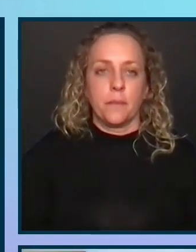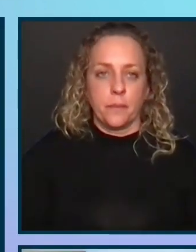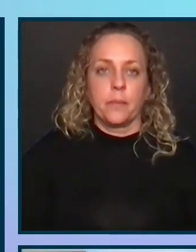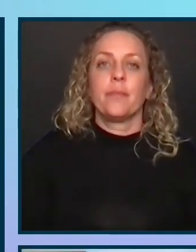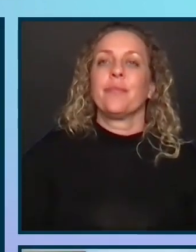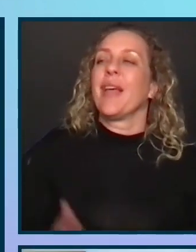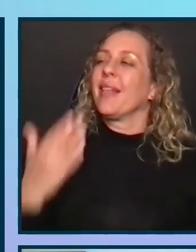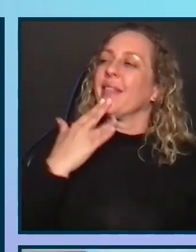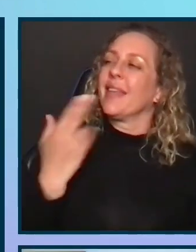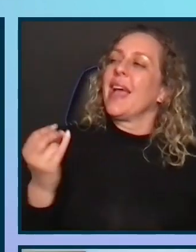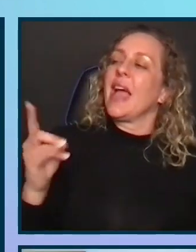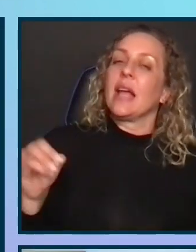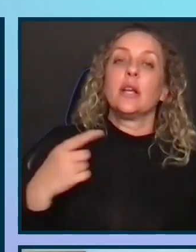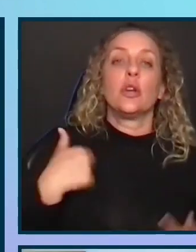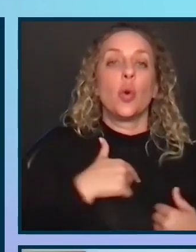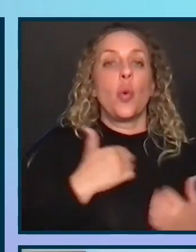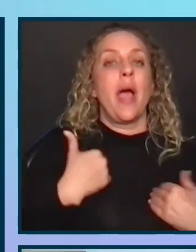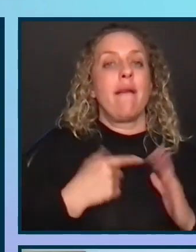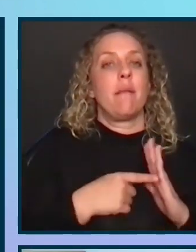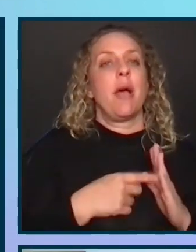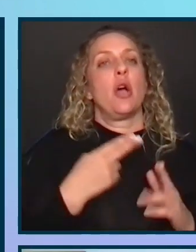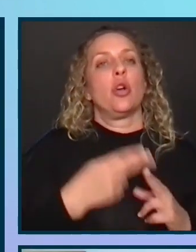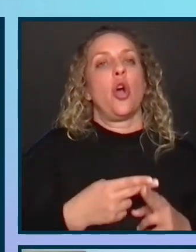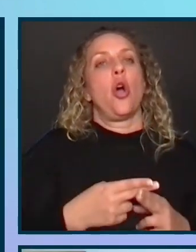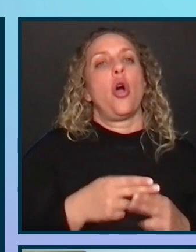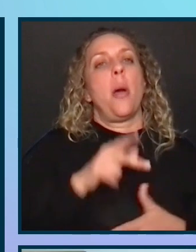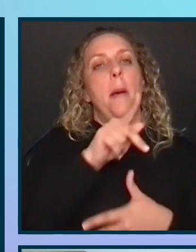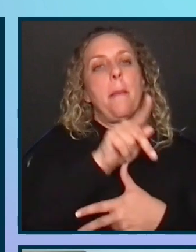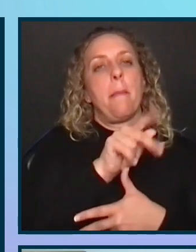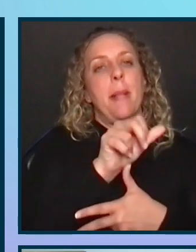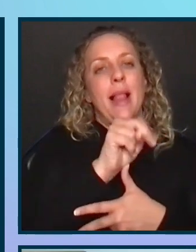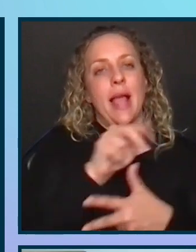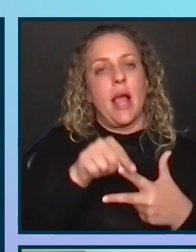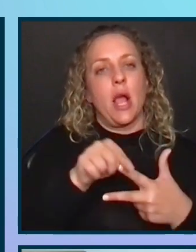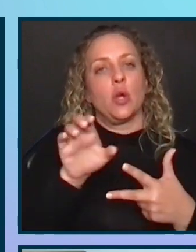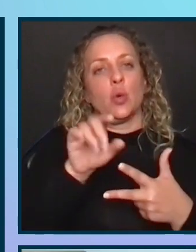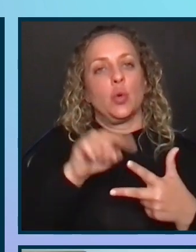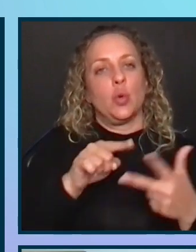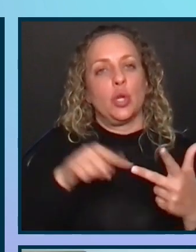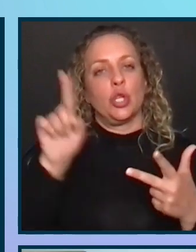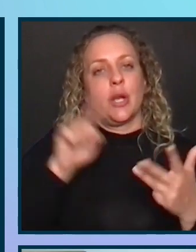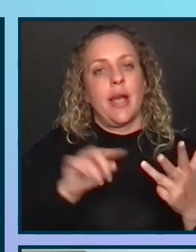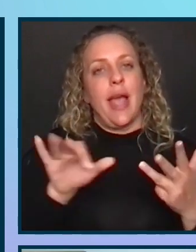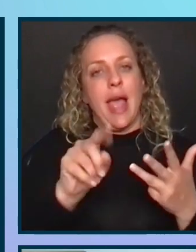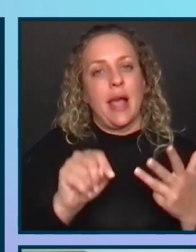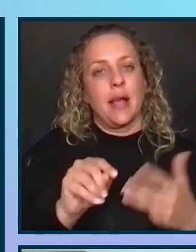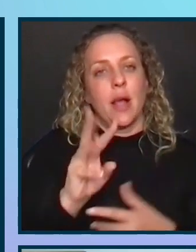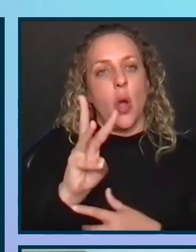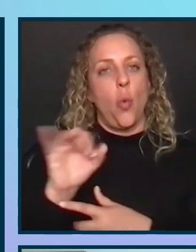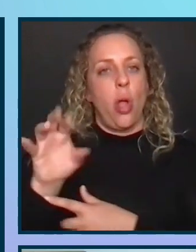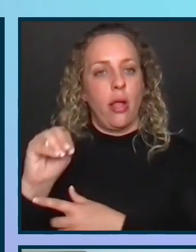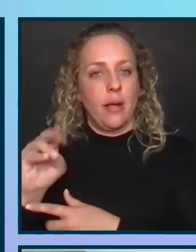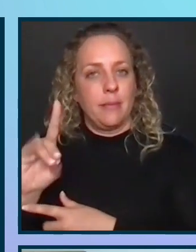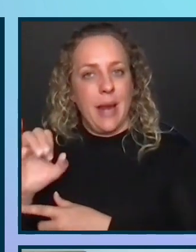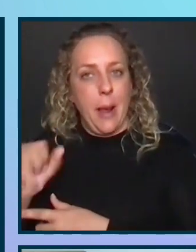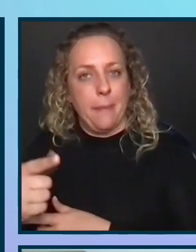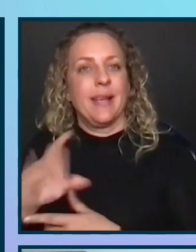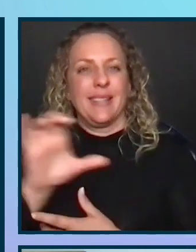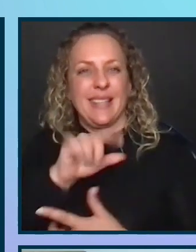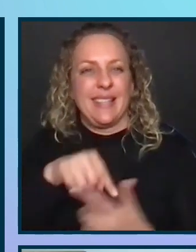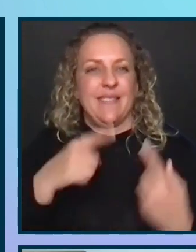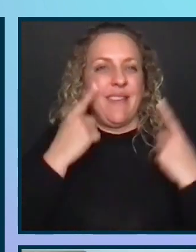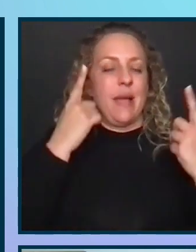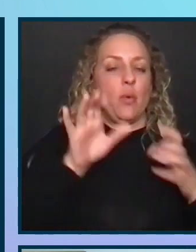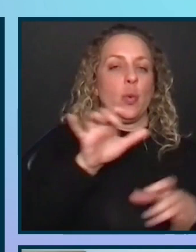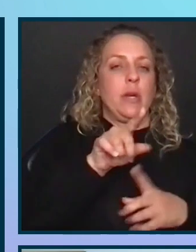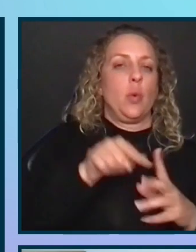Thanks, Heidi. We have a model called Plan, Do, Check, Act. William Deming made Plan, Do, Check, Act famous. He